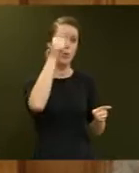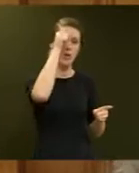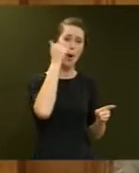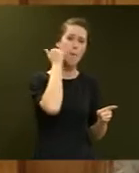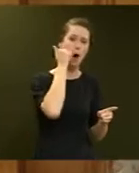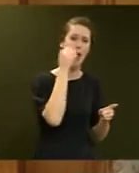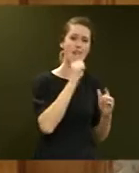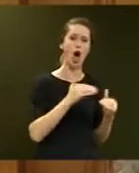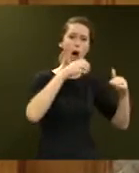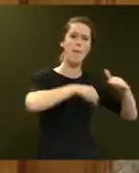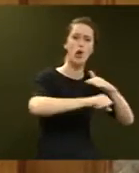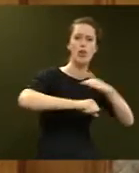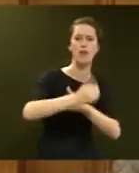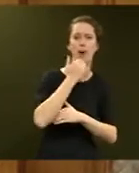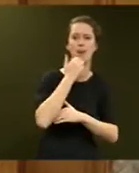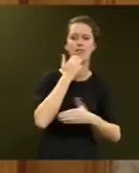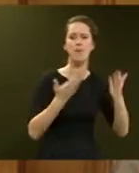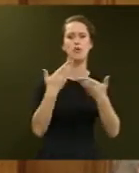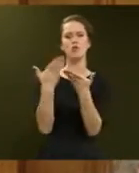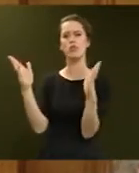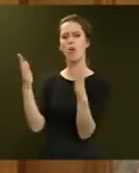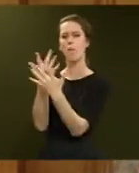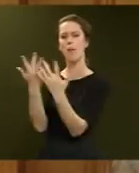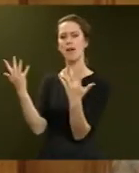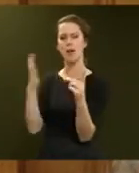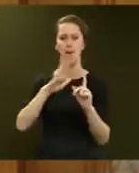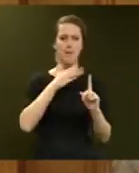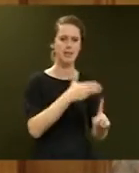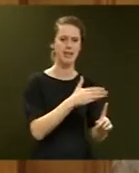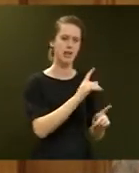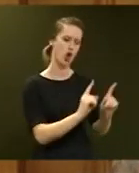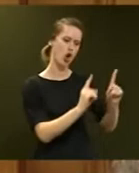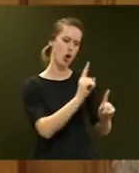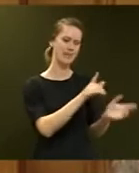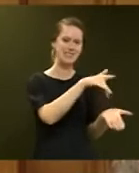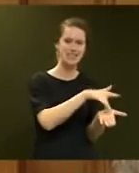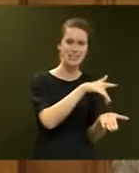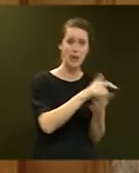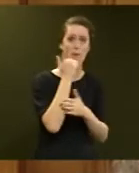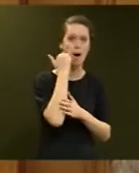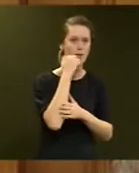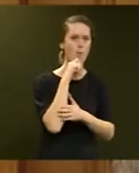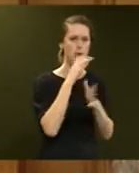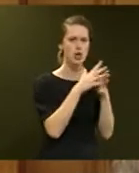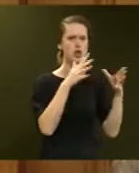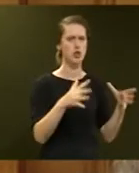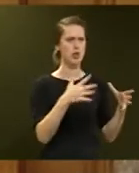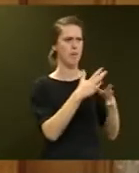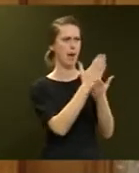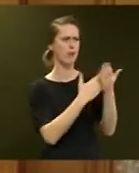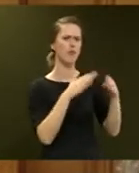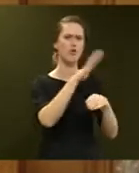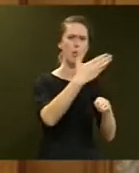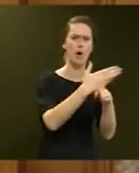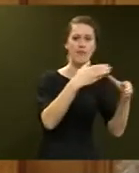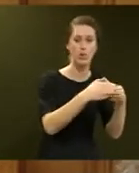Māori have higher birth rates compared to general population, particularly in urban centres. Māori will make up a huge part of our future workforce.